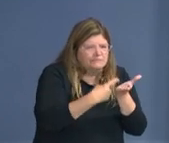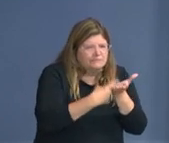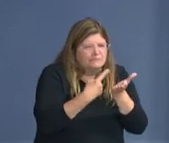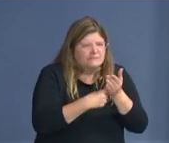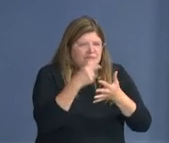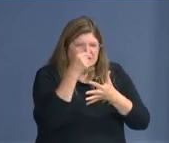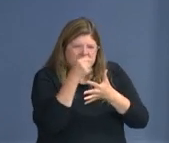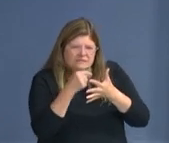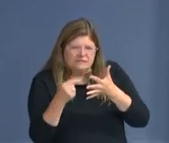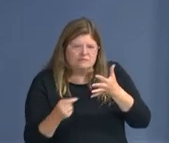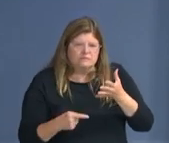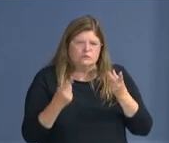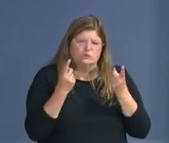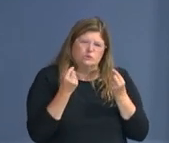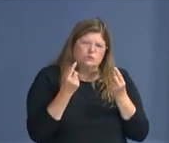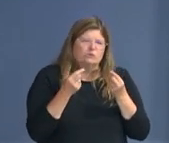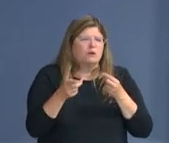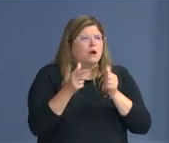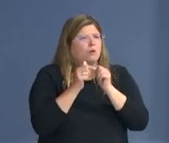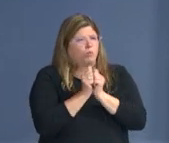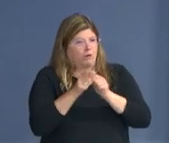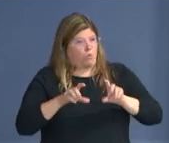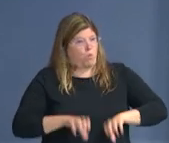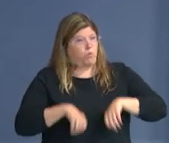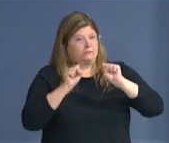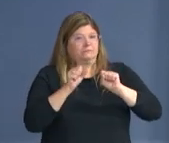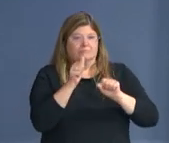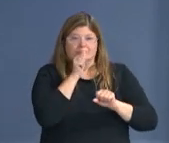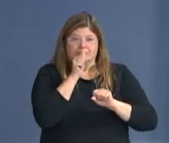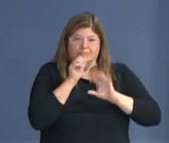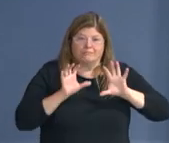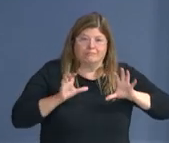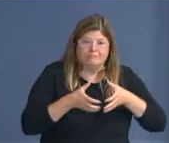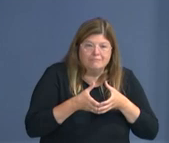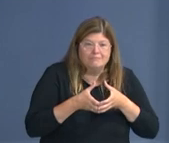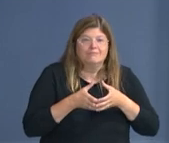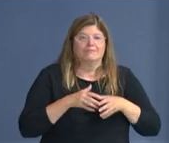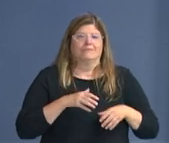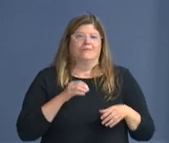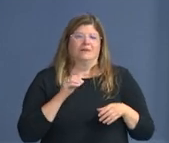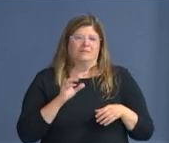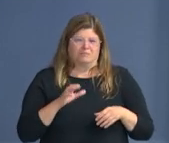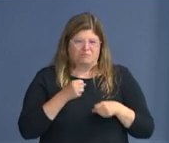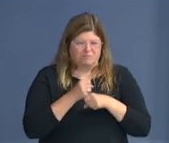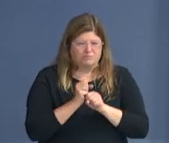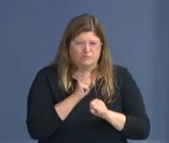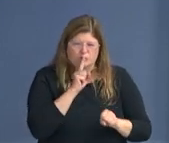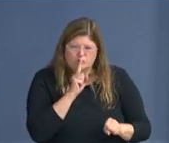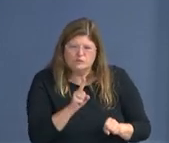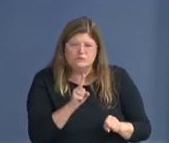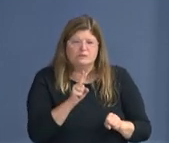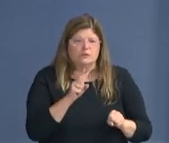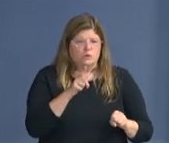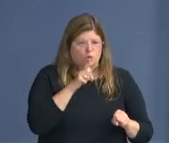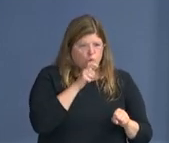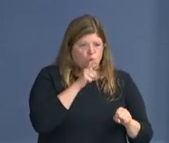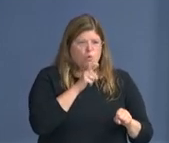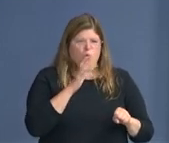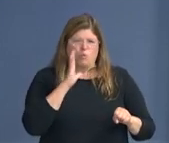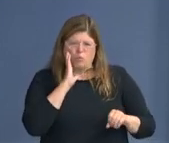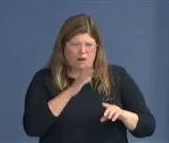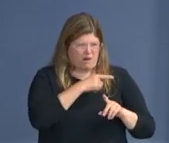I'm joined by members of my team, and we will be happy to answer your questions.